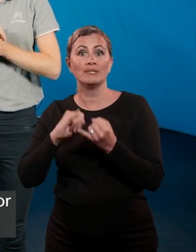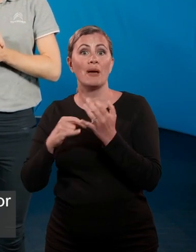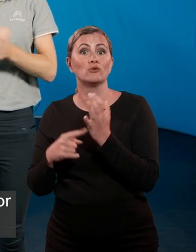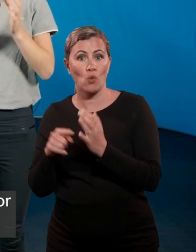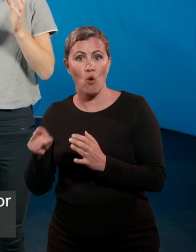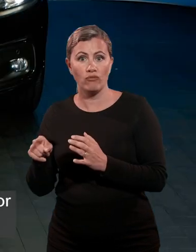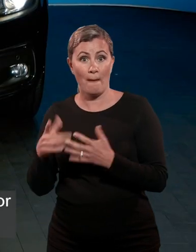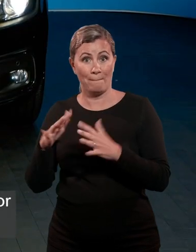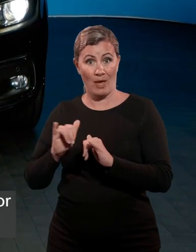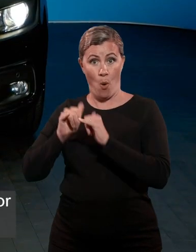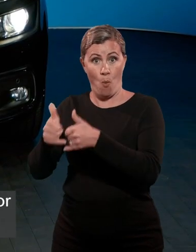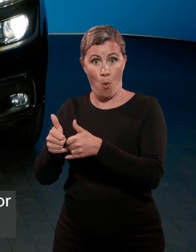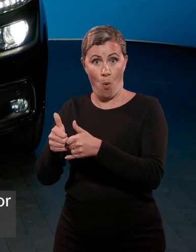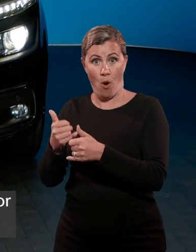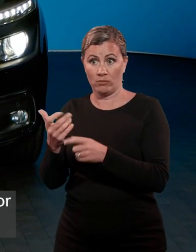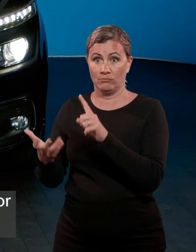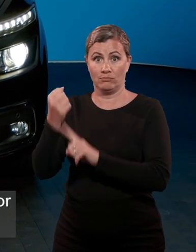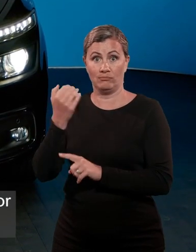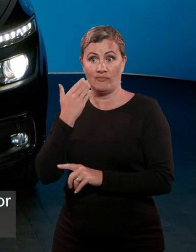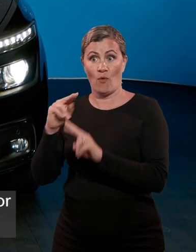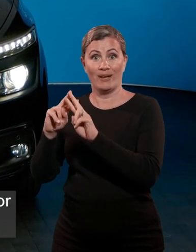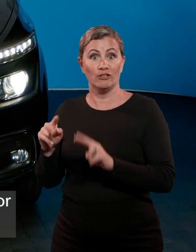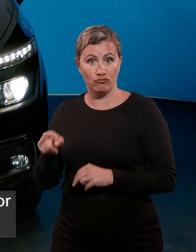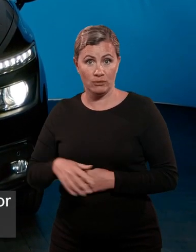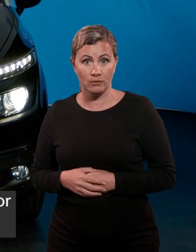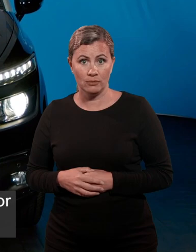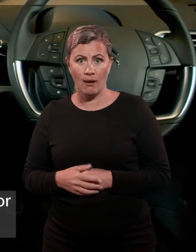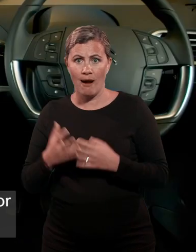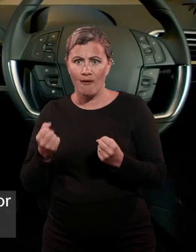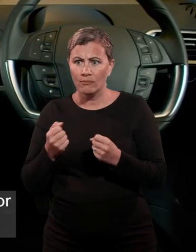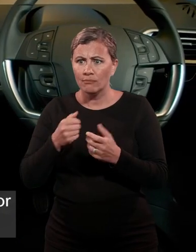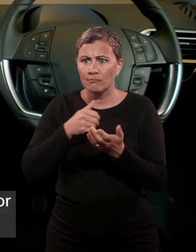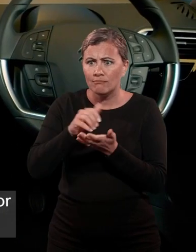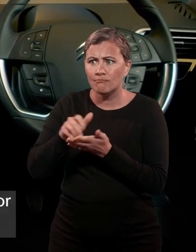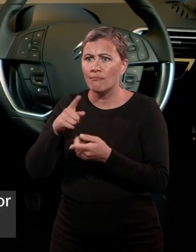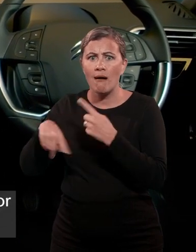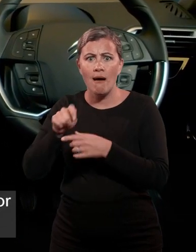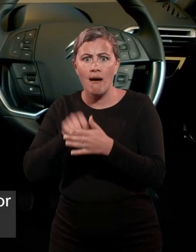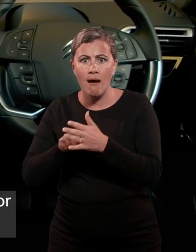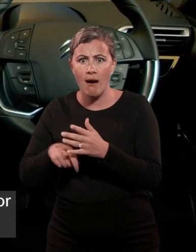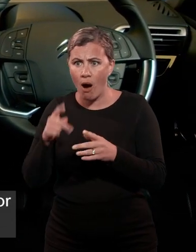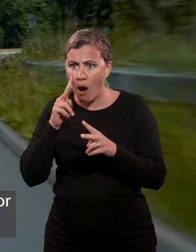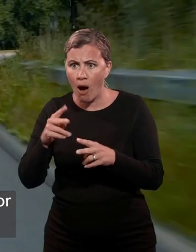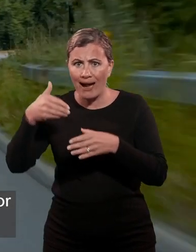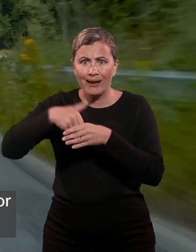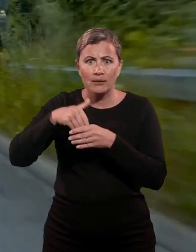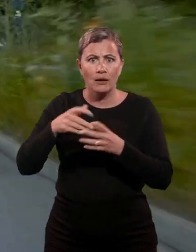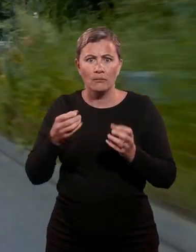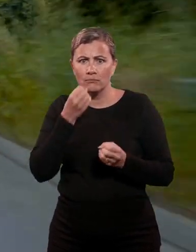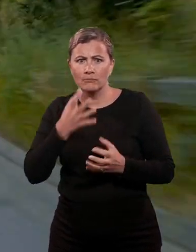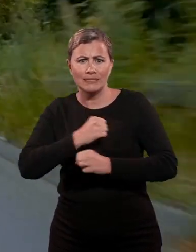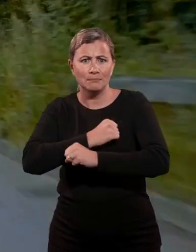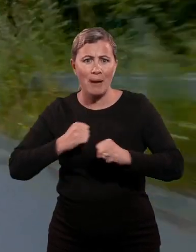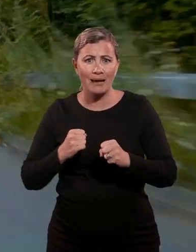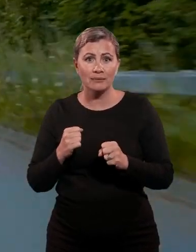Citroen. Both the motoring press and buyers love it for its exterior style, its airy spaciousness and its Citroen smooth ride.